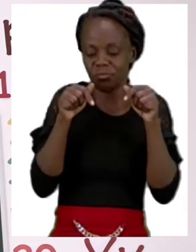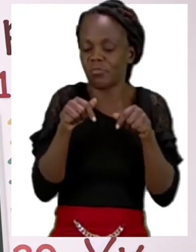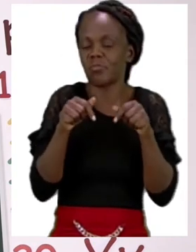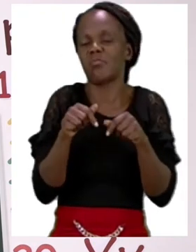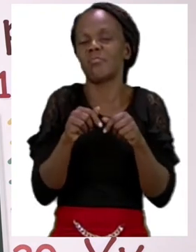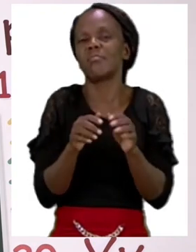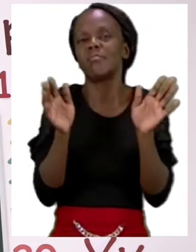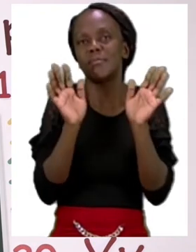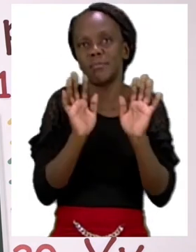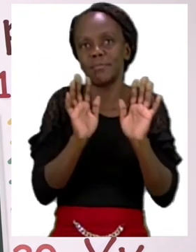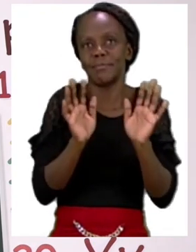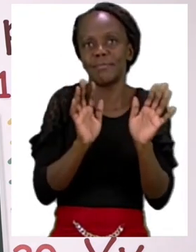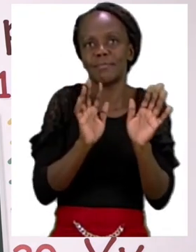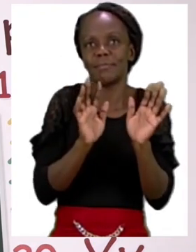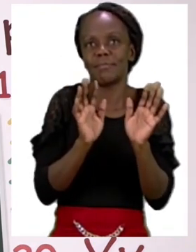goodbye!